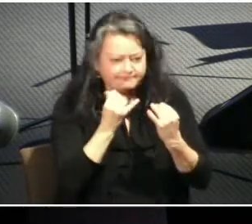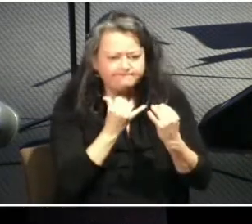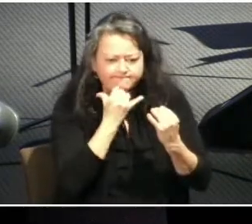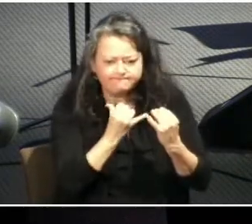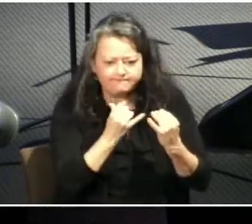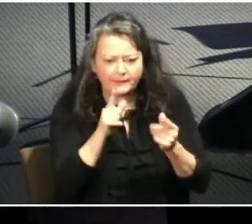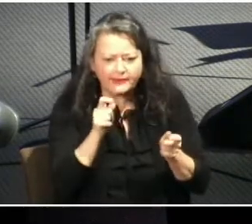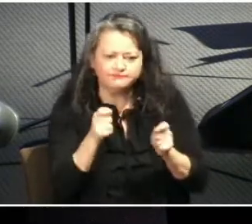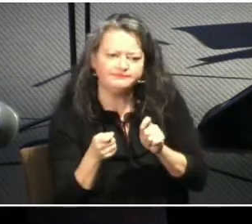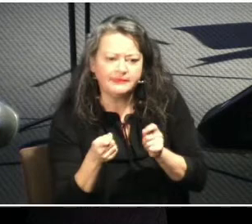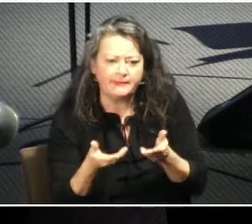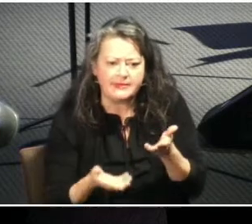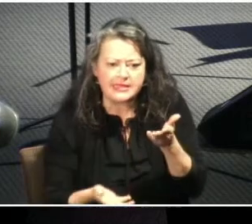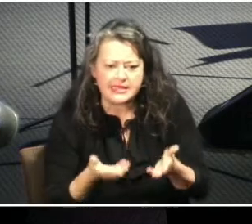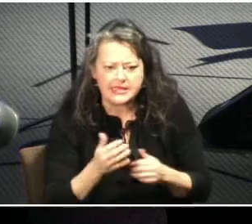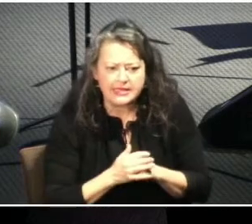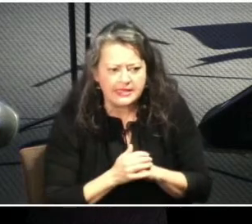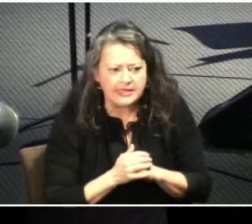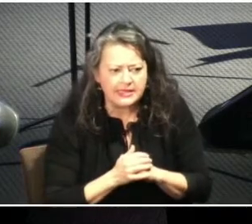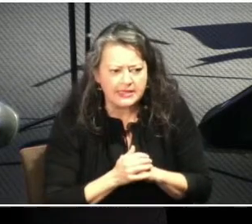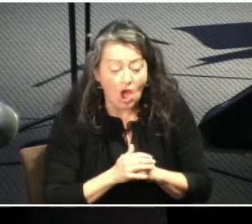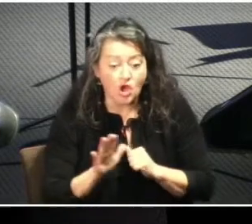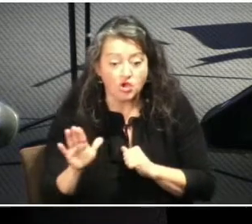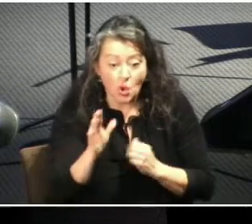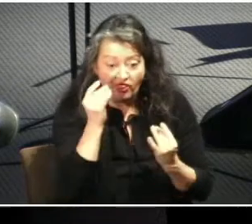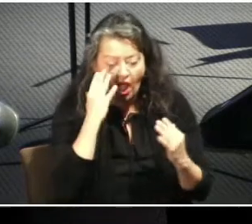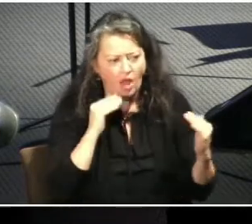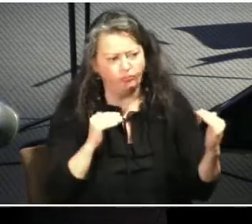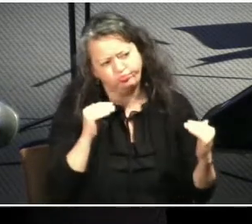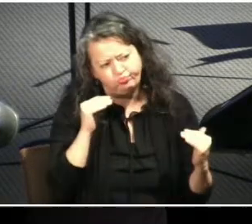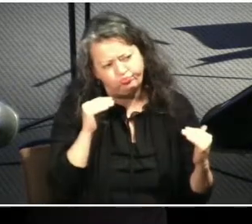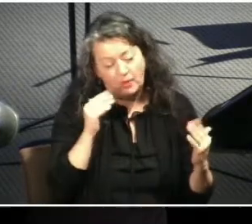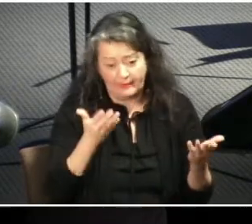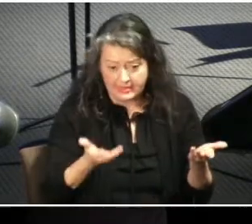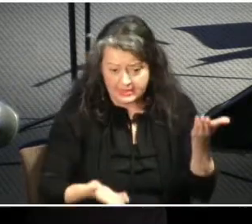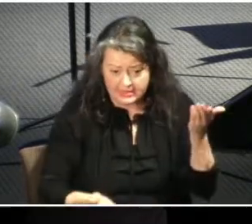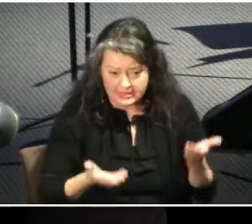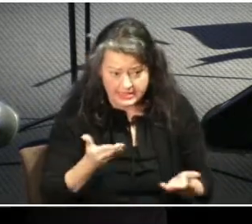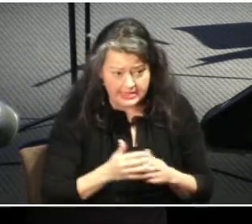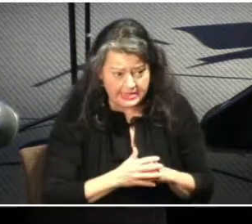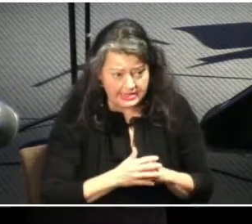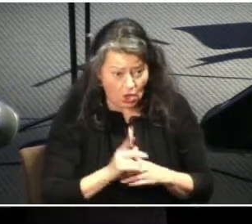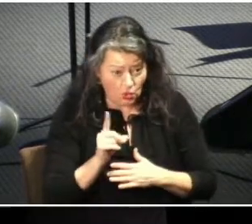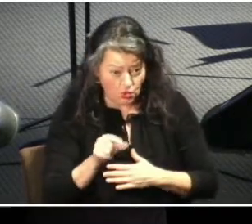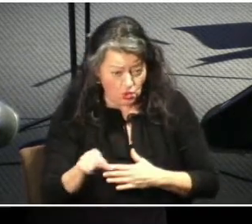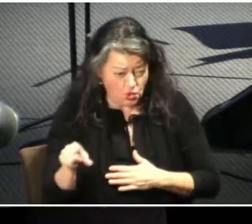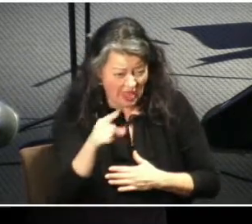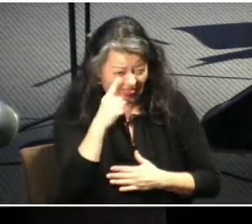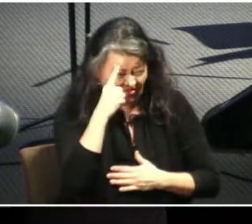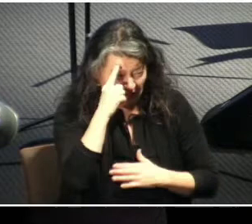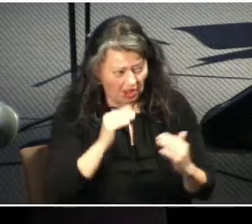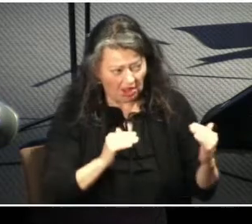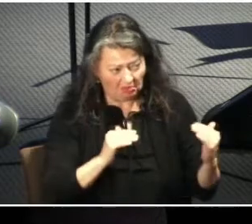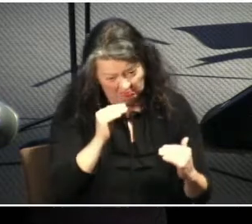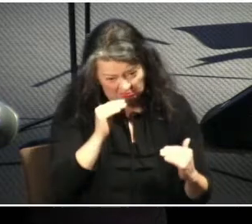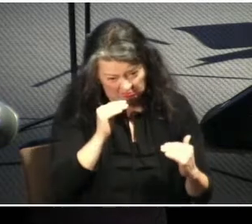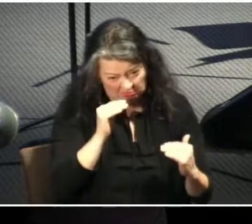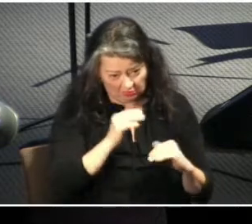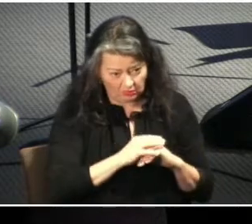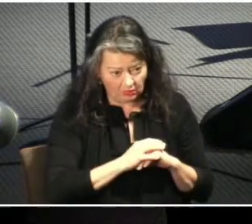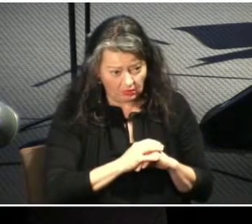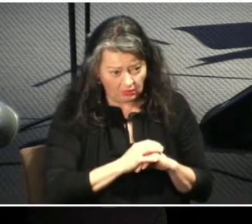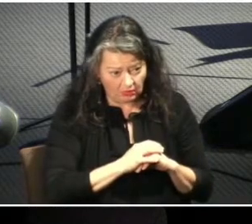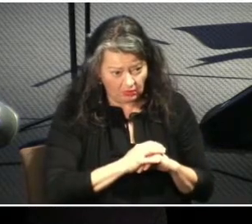Is there sexism in your thoughts? Do you think the opposite gender is inferior to yours in some way?